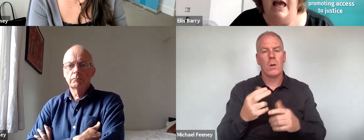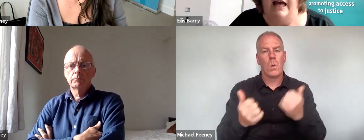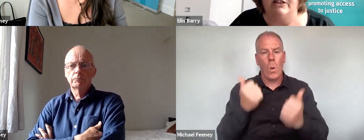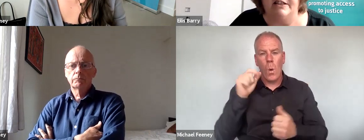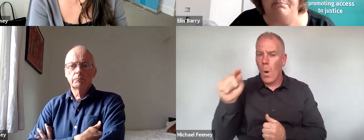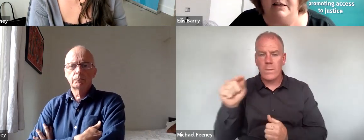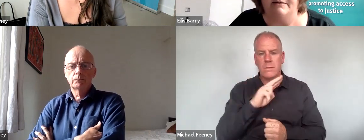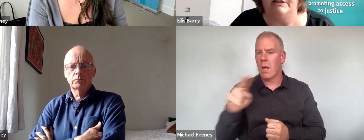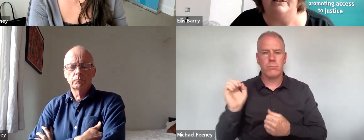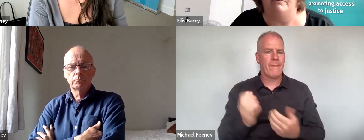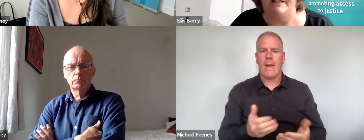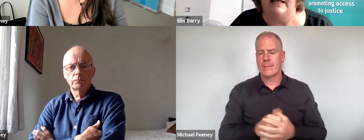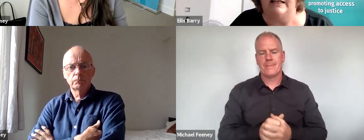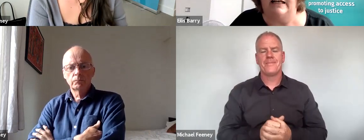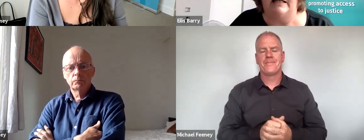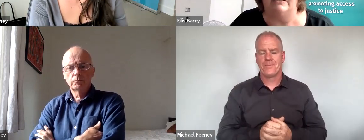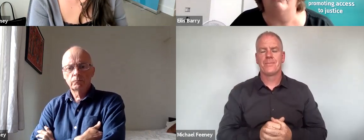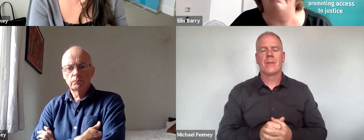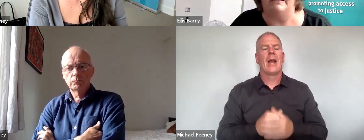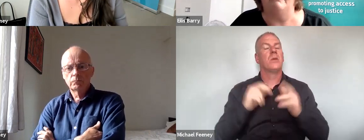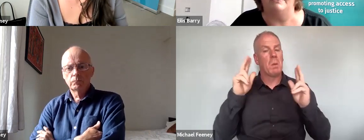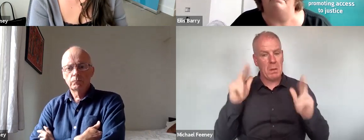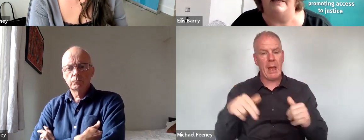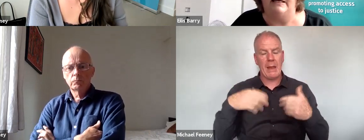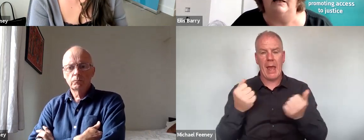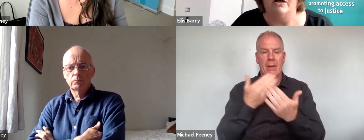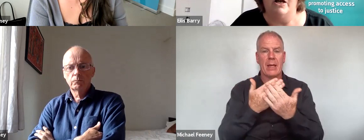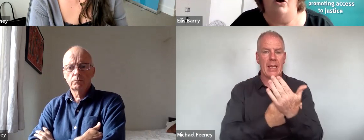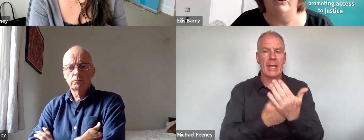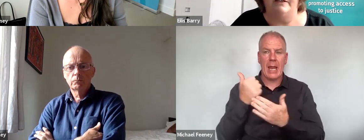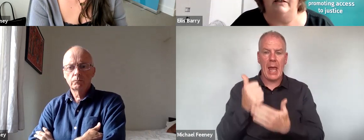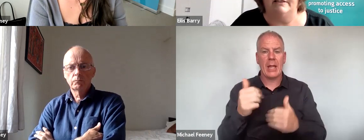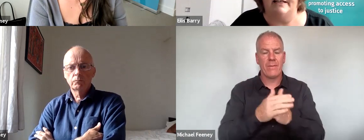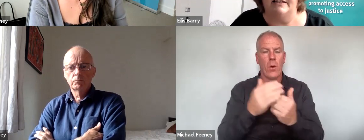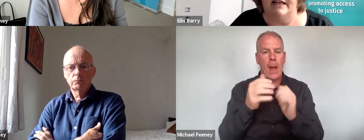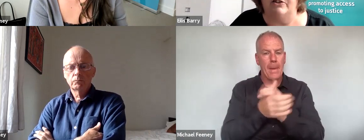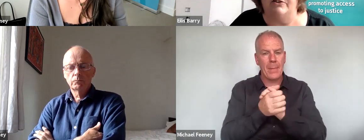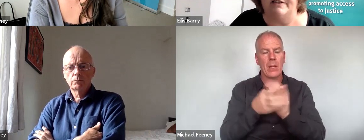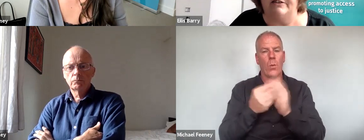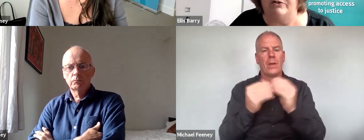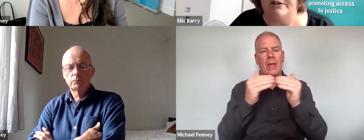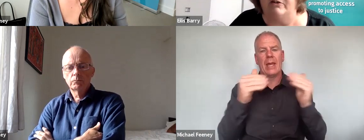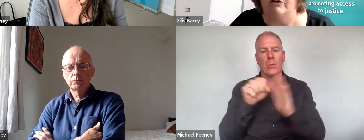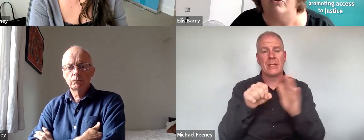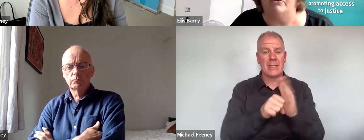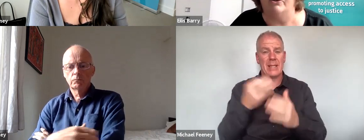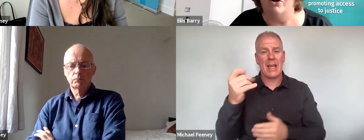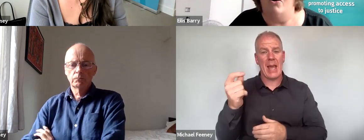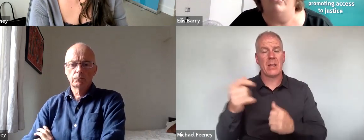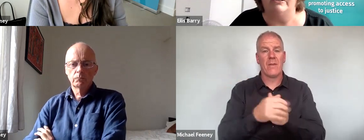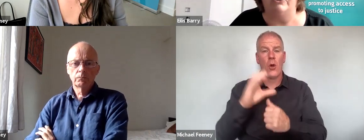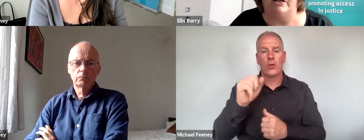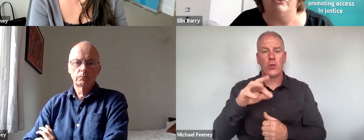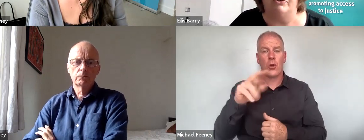And it is possible to obtain legal aid in respect of an appeal under the Equal Status Act to the Circuit Court